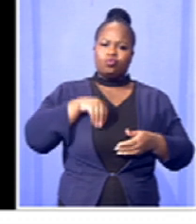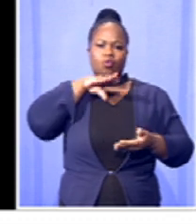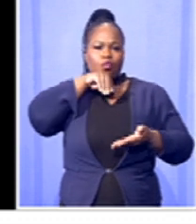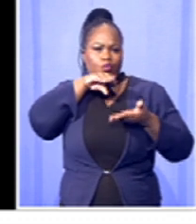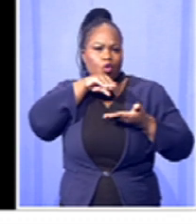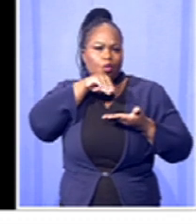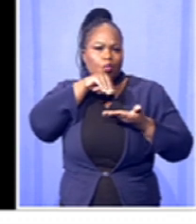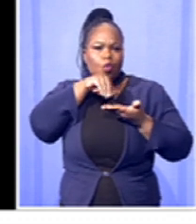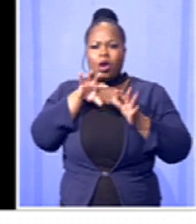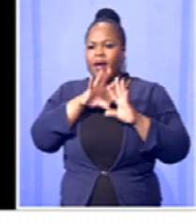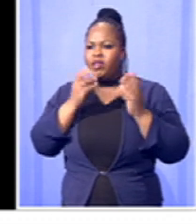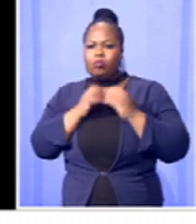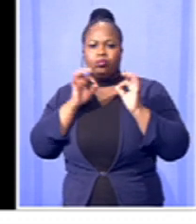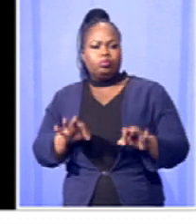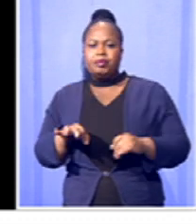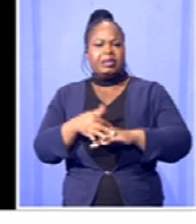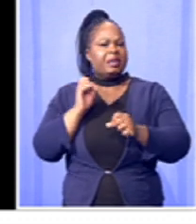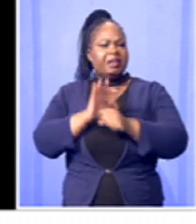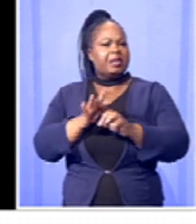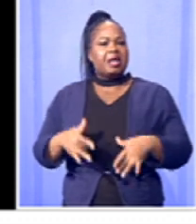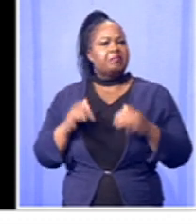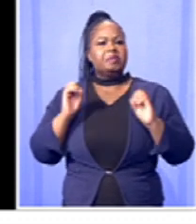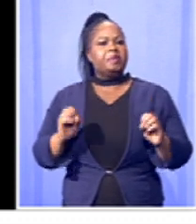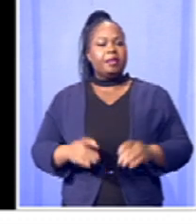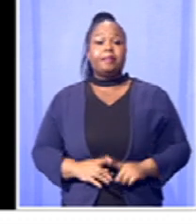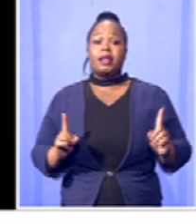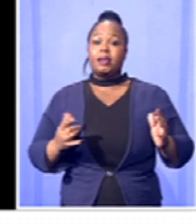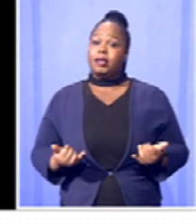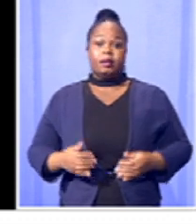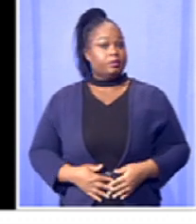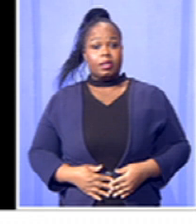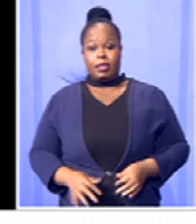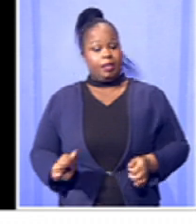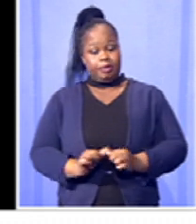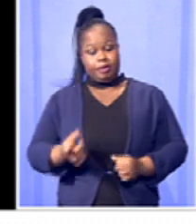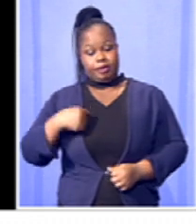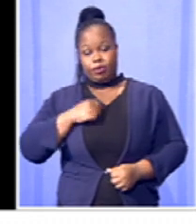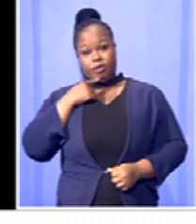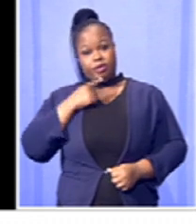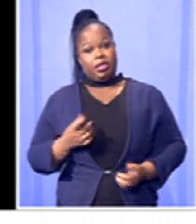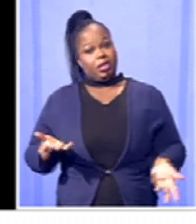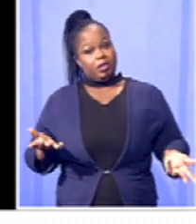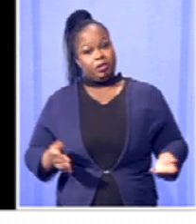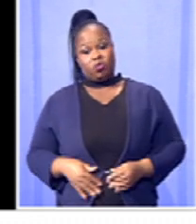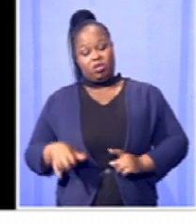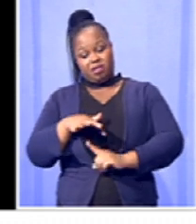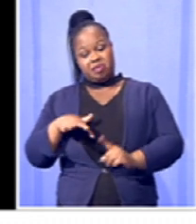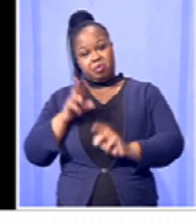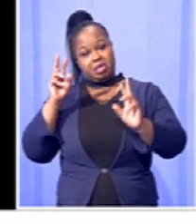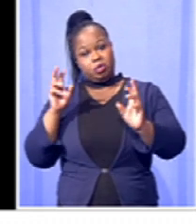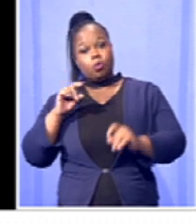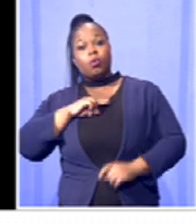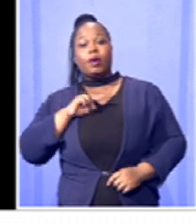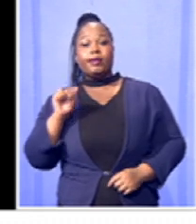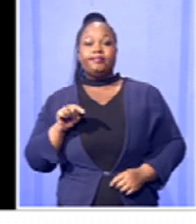external factors that might affect their livestock. So we might as well go on and say it is quite an environmental issue because the